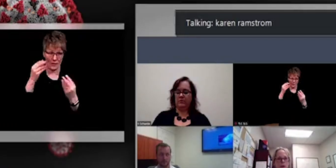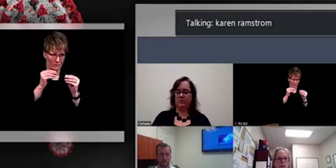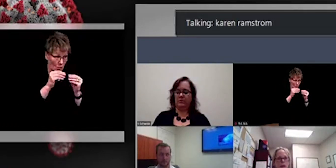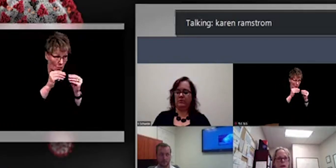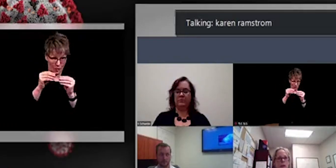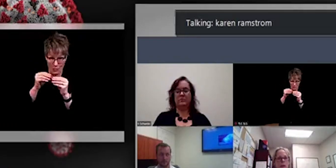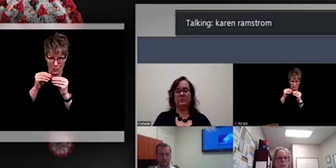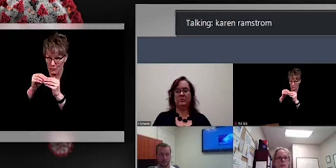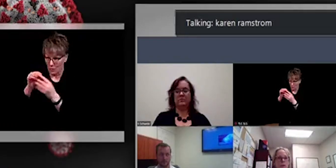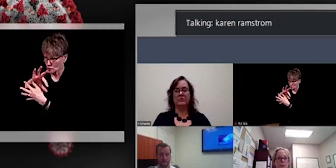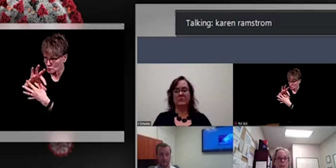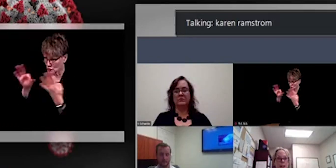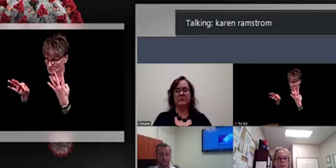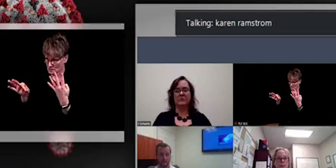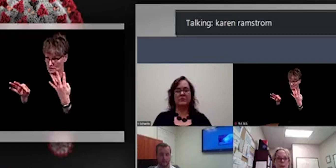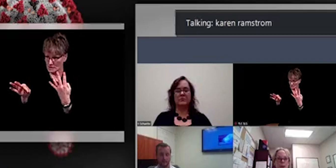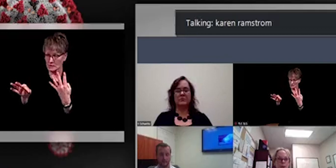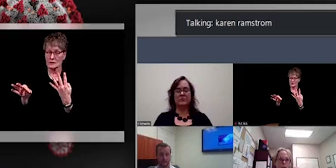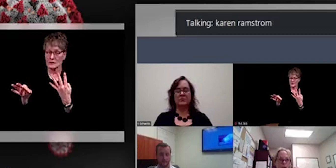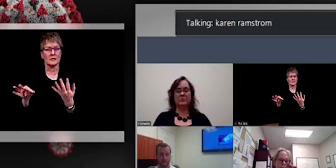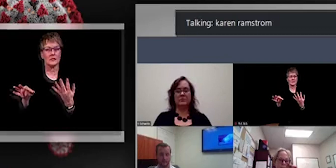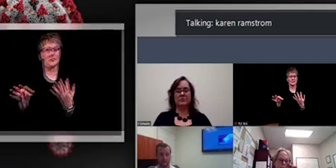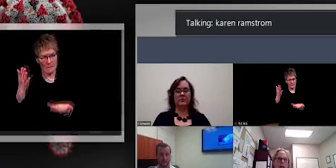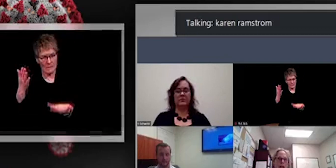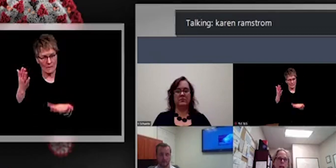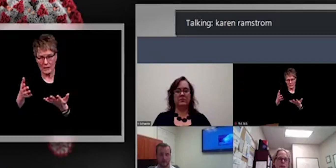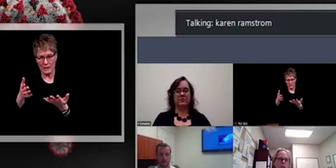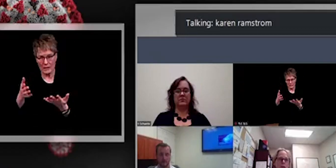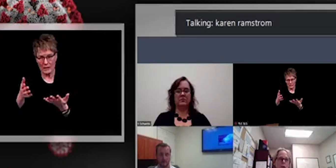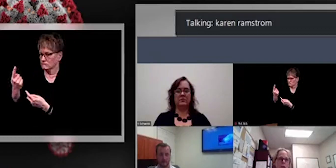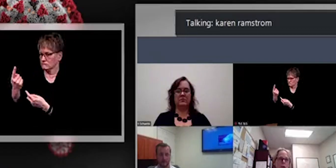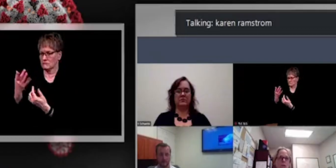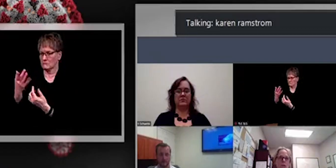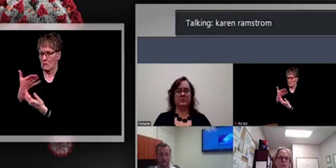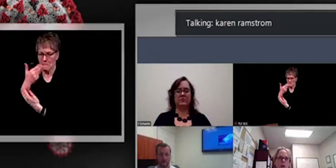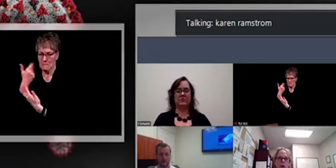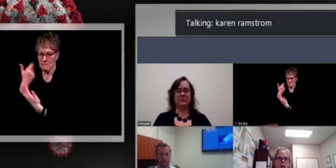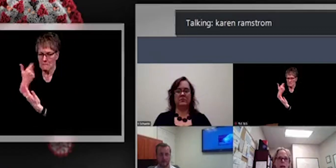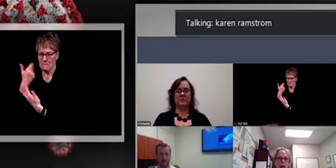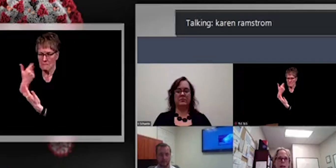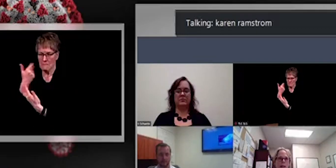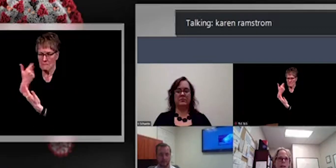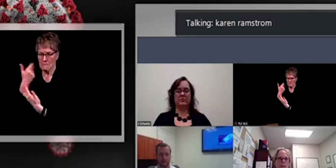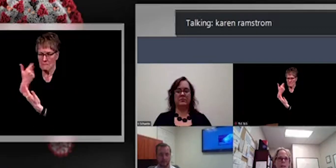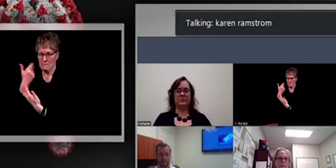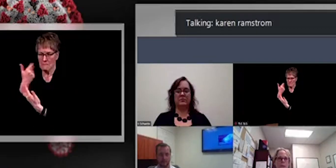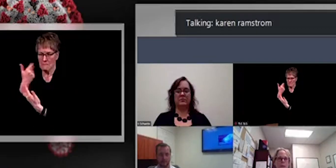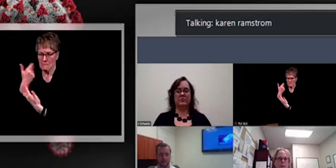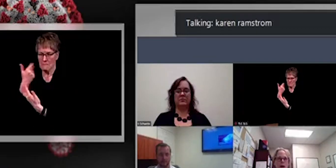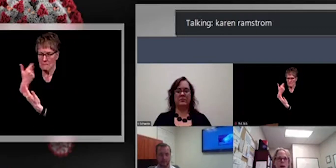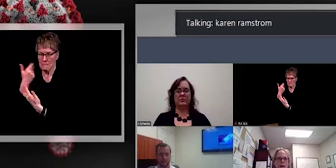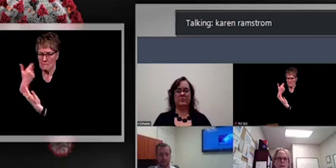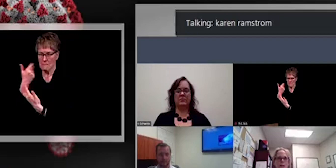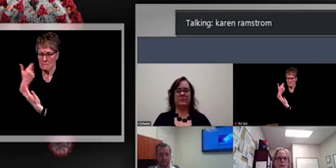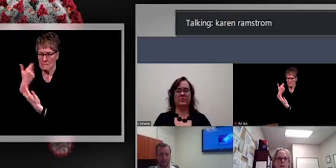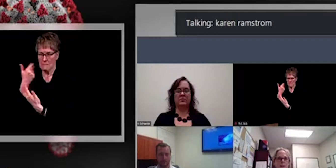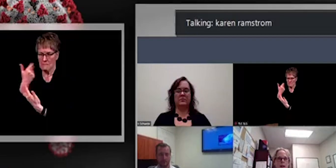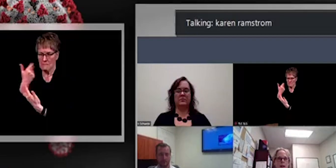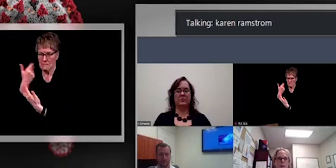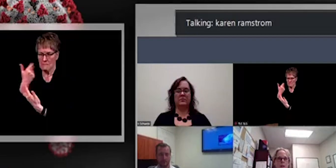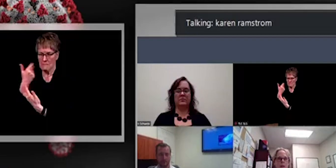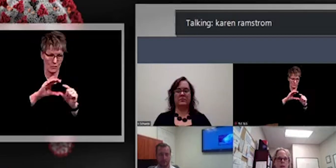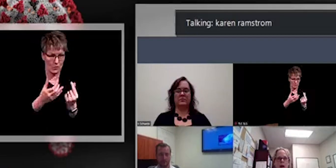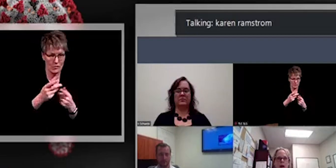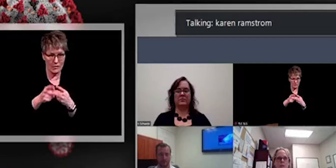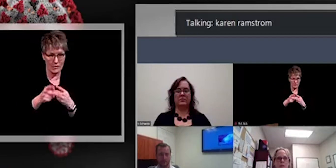that, that work and that work for different types of populations. And so, um, as those come along and as supplies increase,